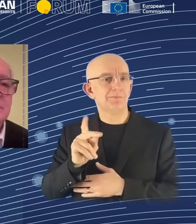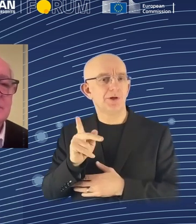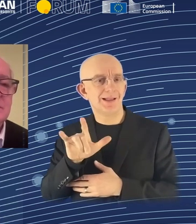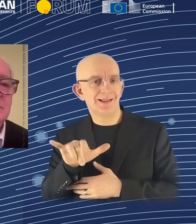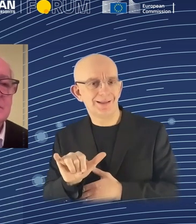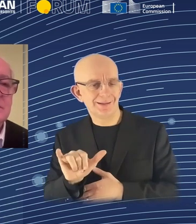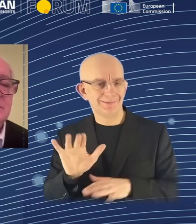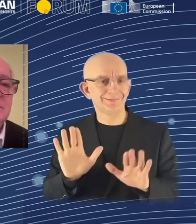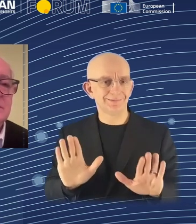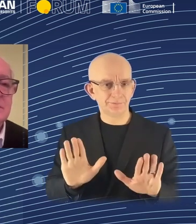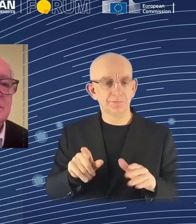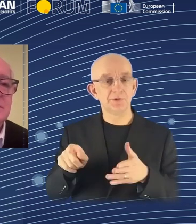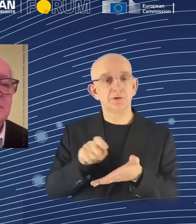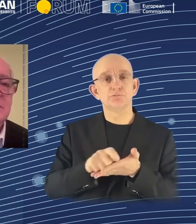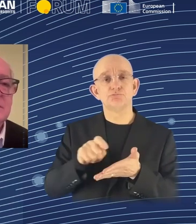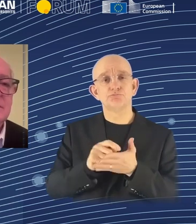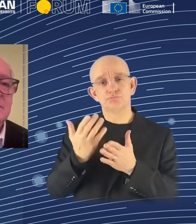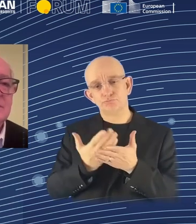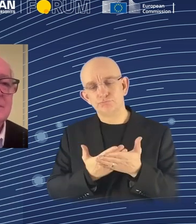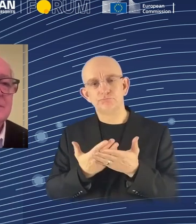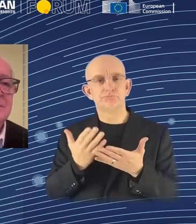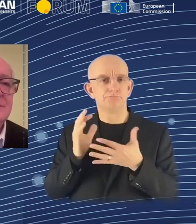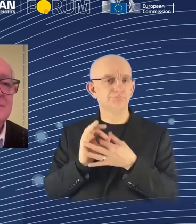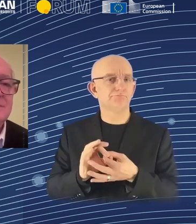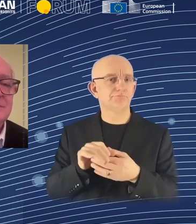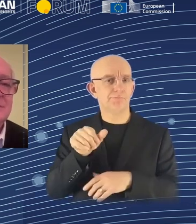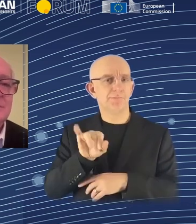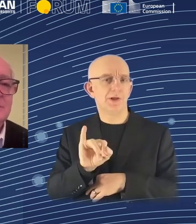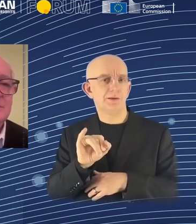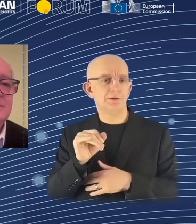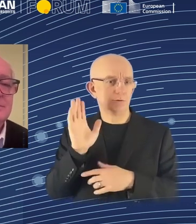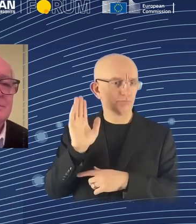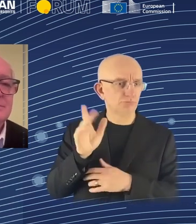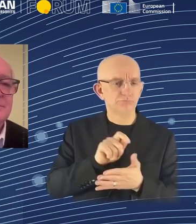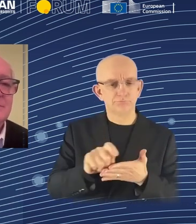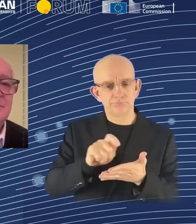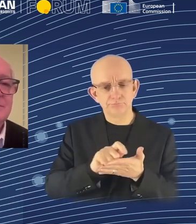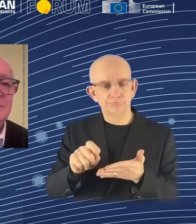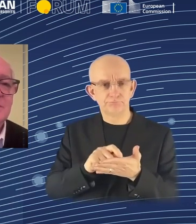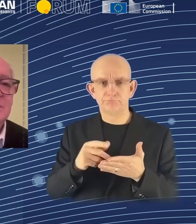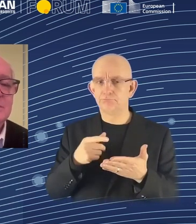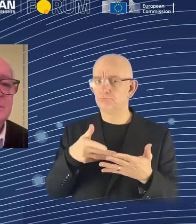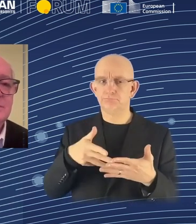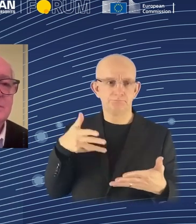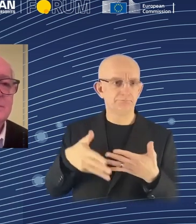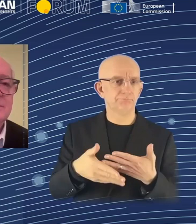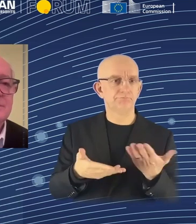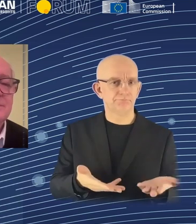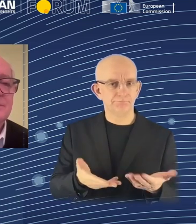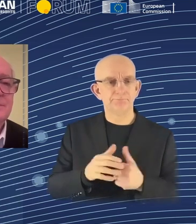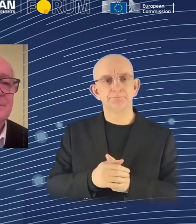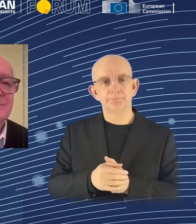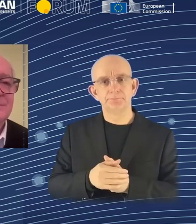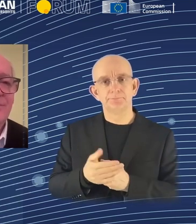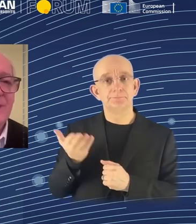artificial intelligence, a modern approach. Now, Professor Stuart Russell, please, the floor is yours and thank you for being here.